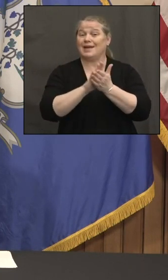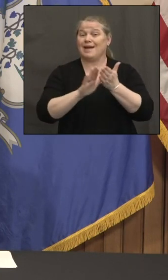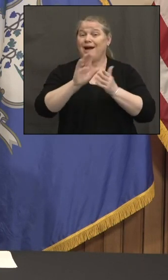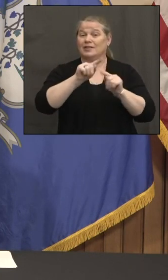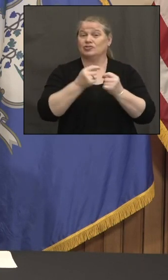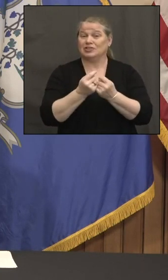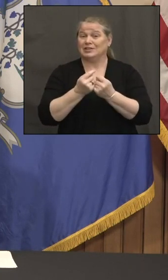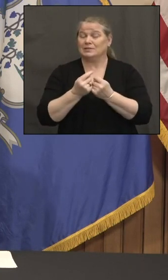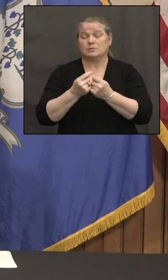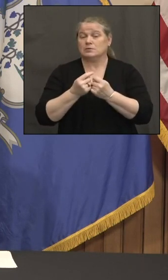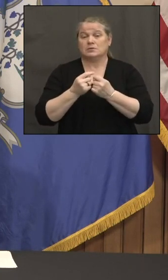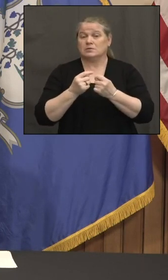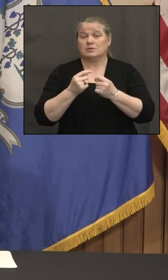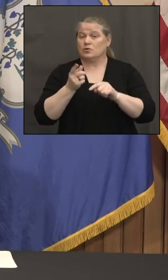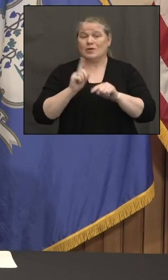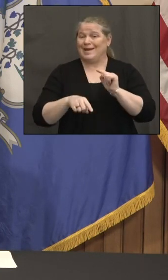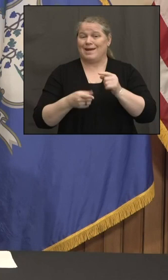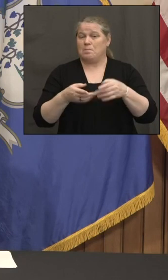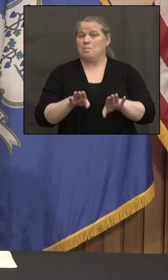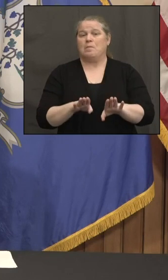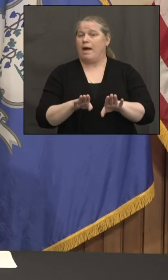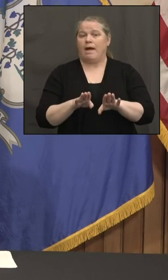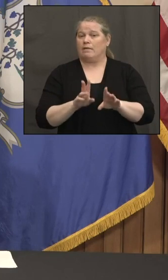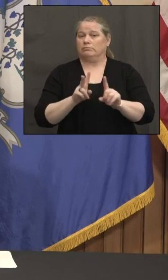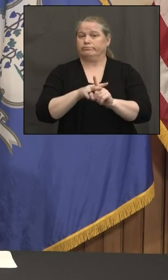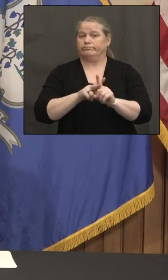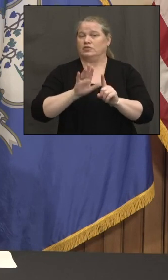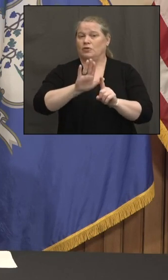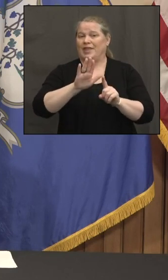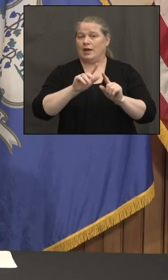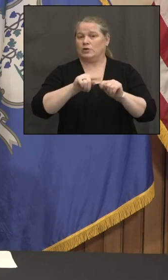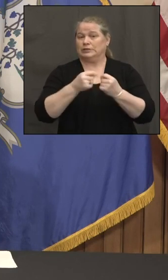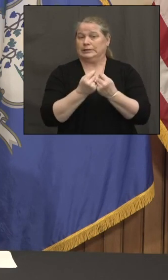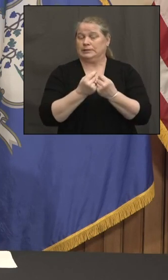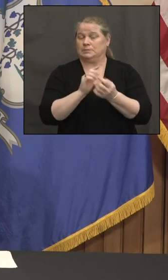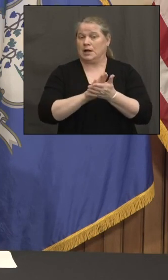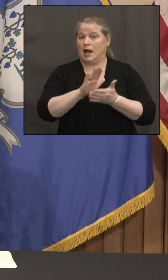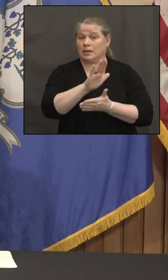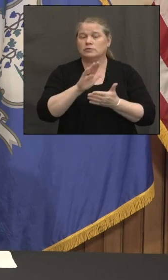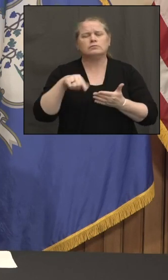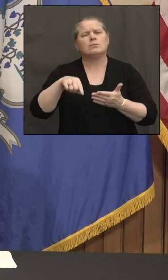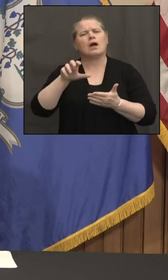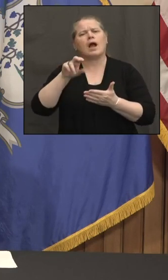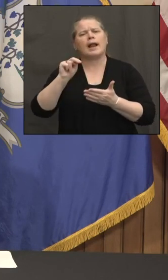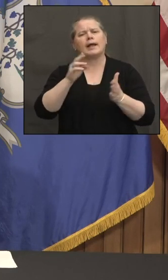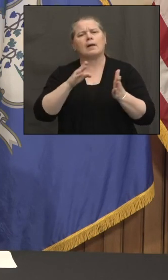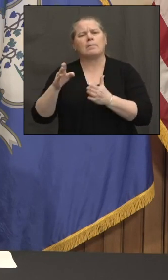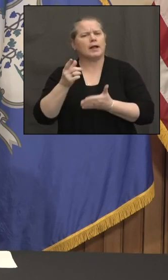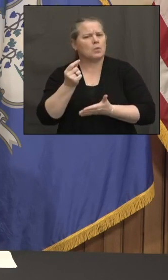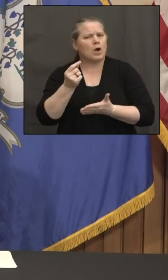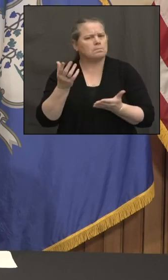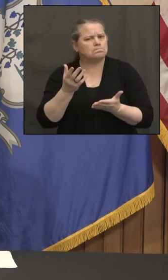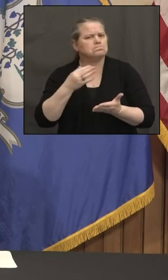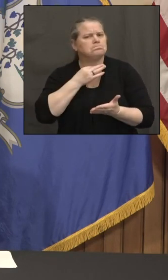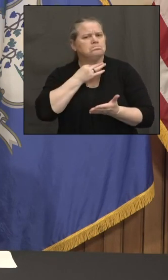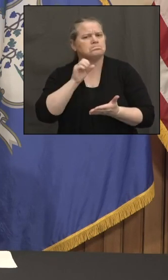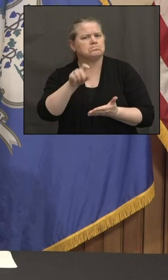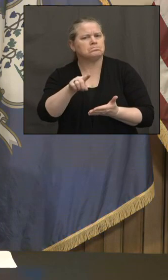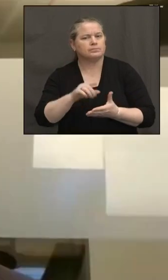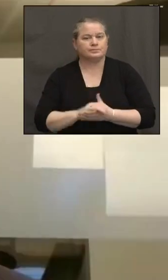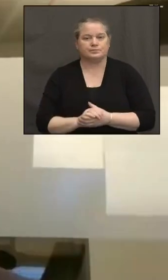see how Connecticut might go down that path. I'll take that, Rob. Yes, thank you for that question.